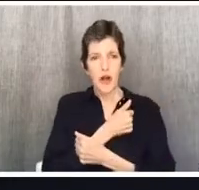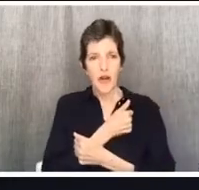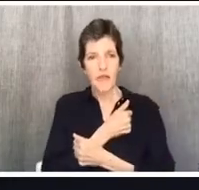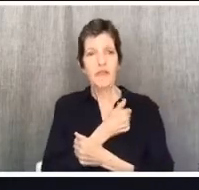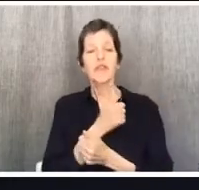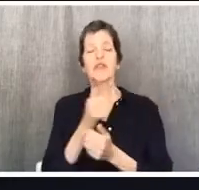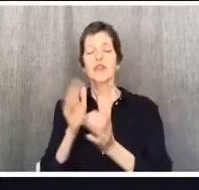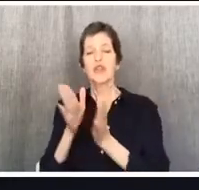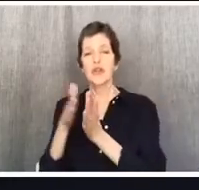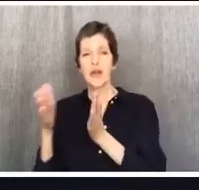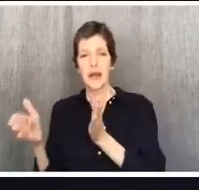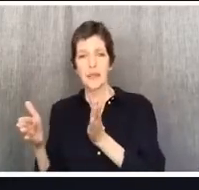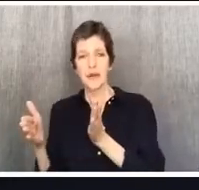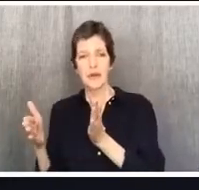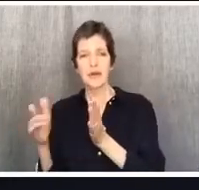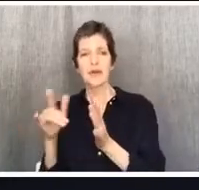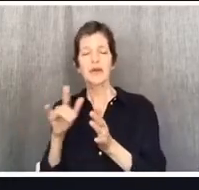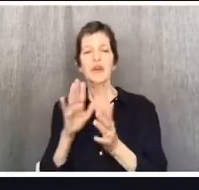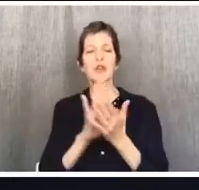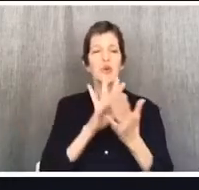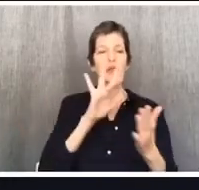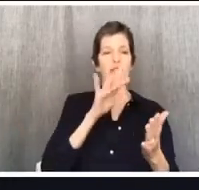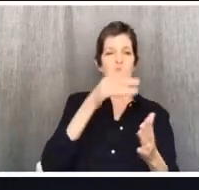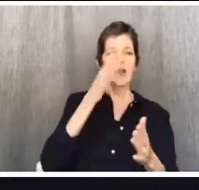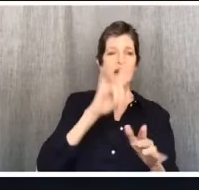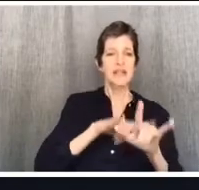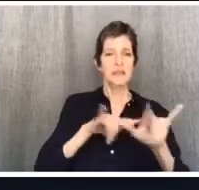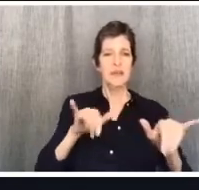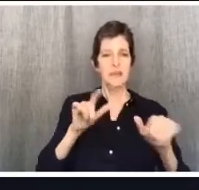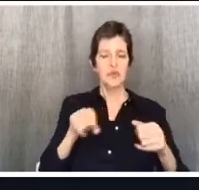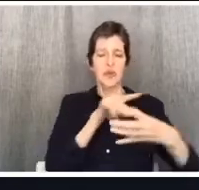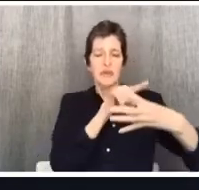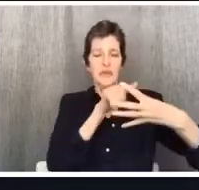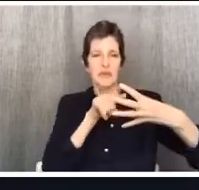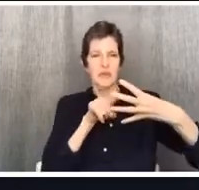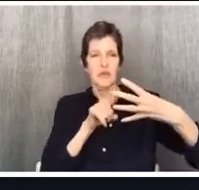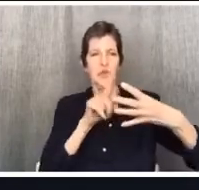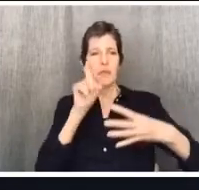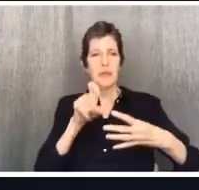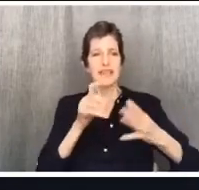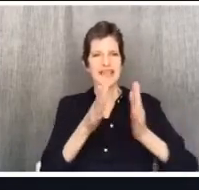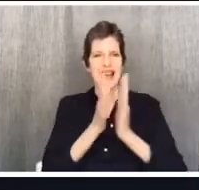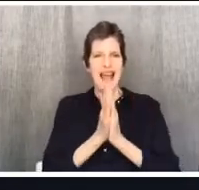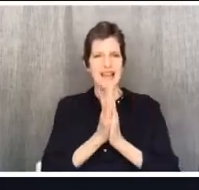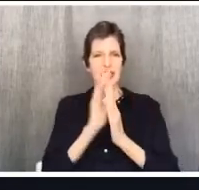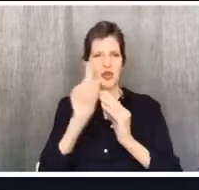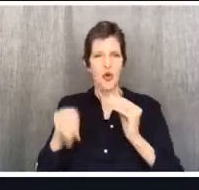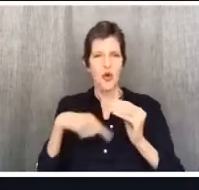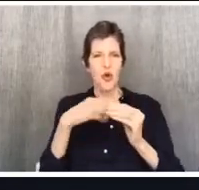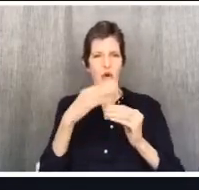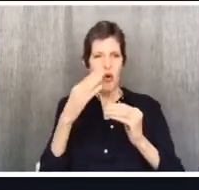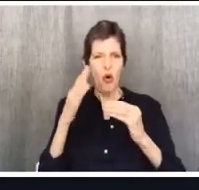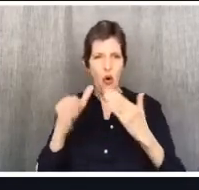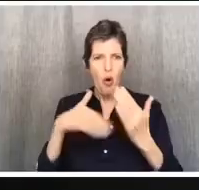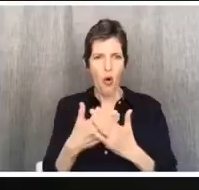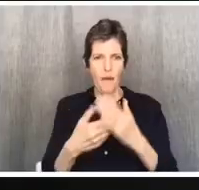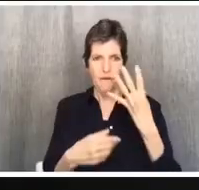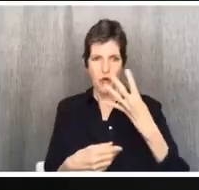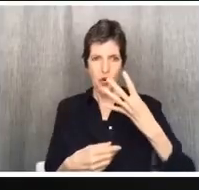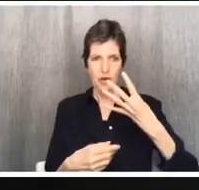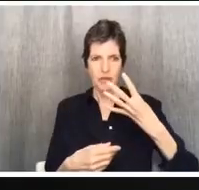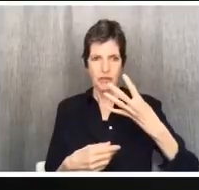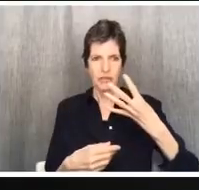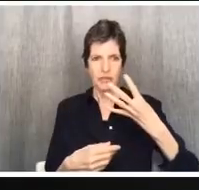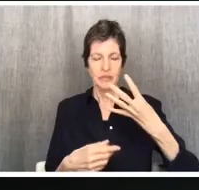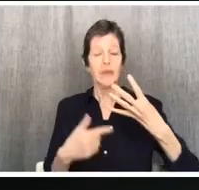without loving your neighbor. So these four questions. The first one is this. Does this glorify God?